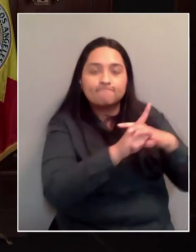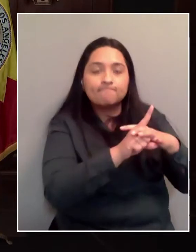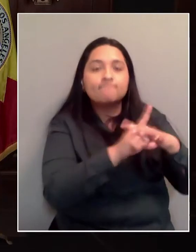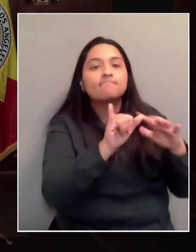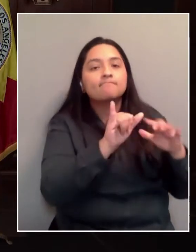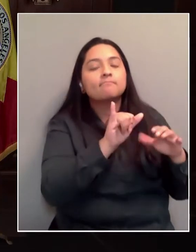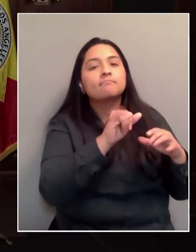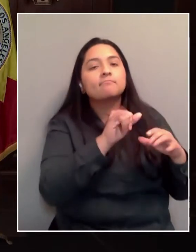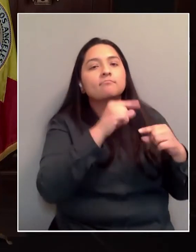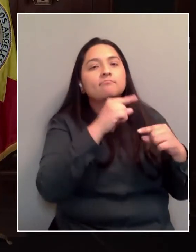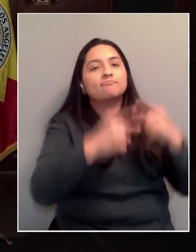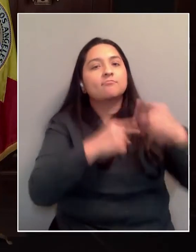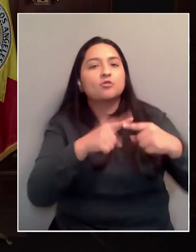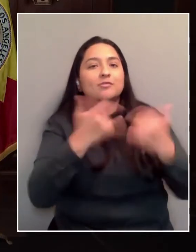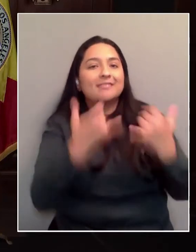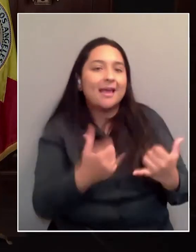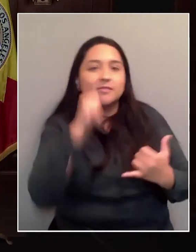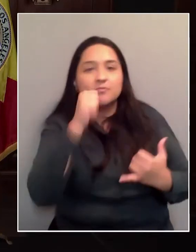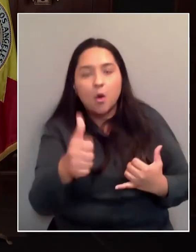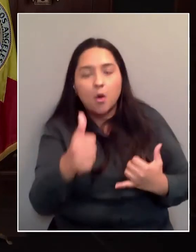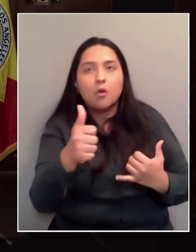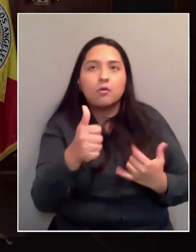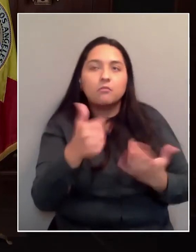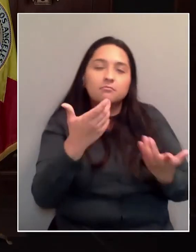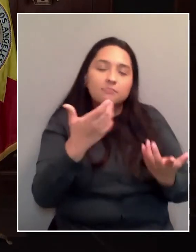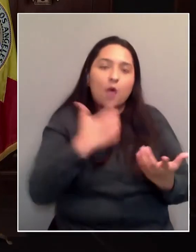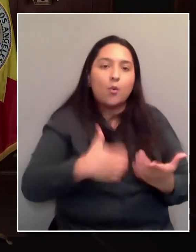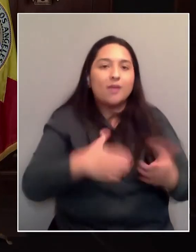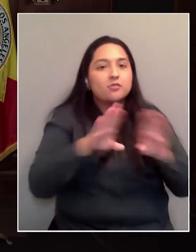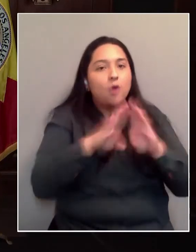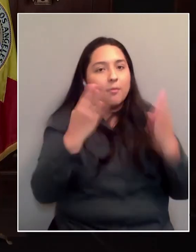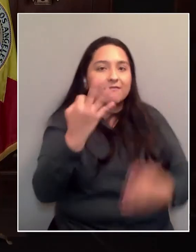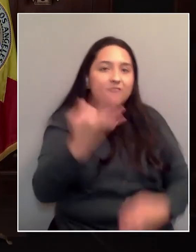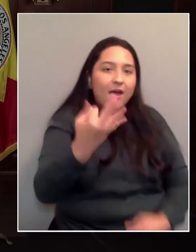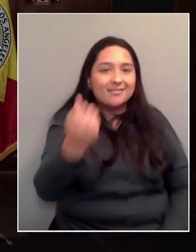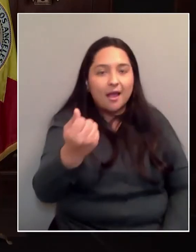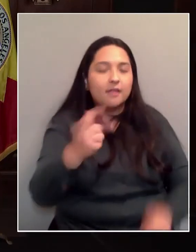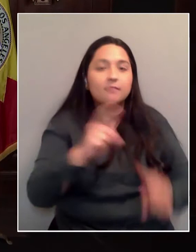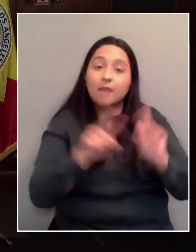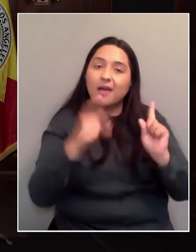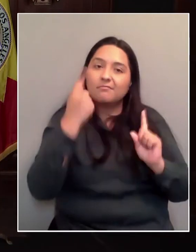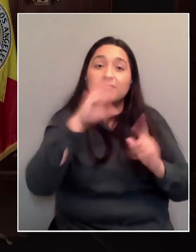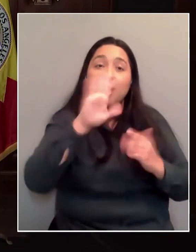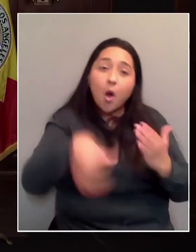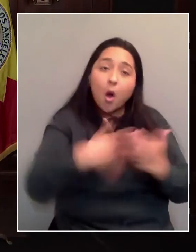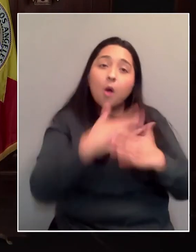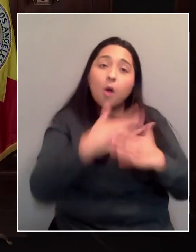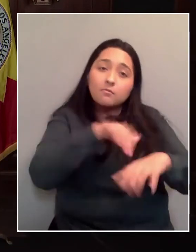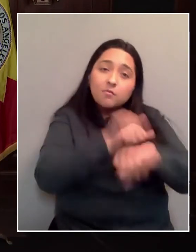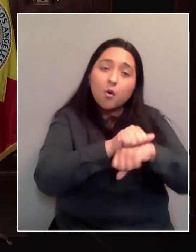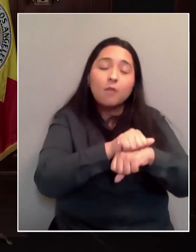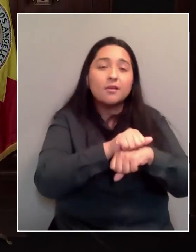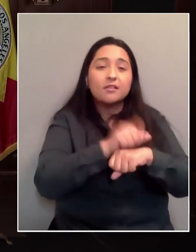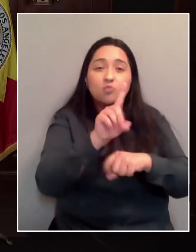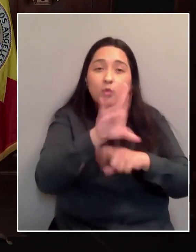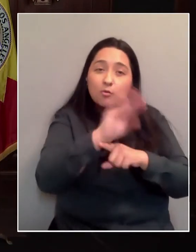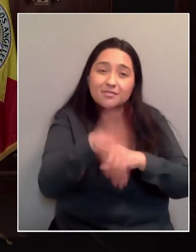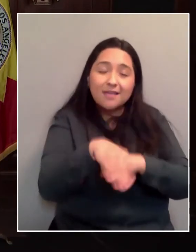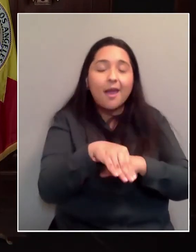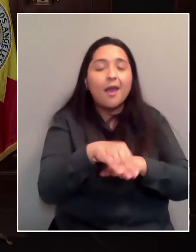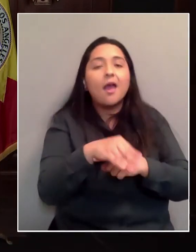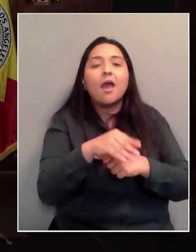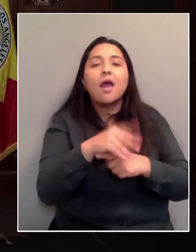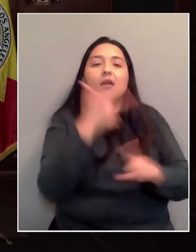because we'd be open on Friday and Saturday, but 100% of all the appointments for this week, 100% of all the doses for this week will be used and build on that